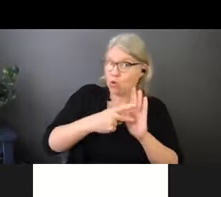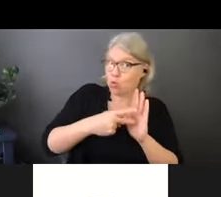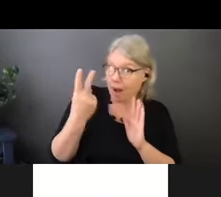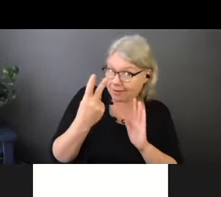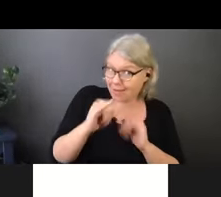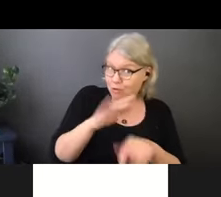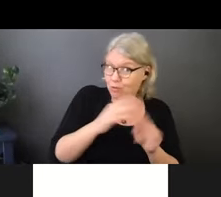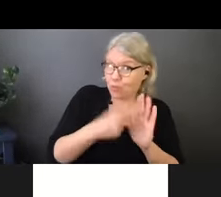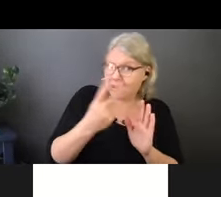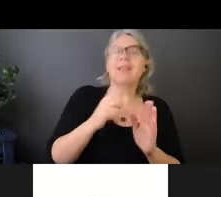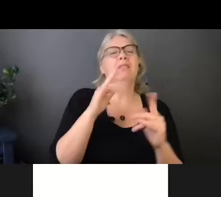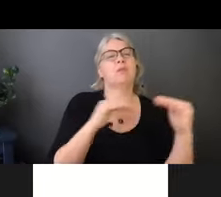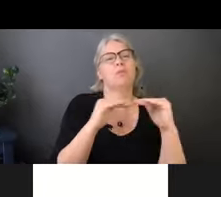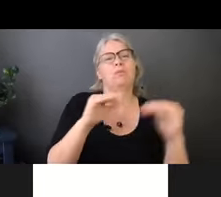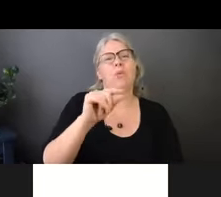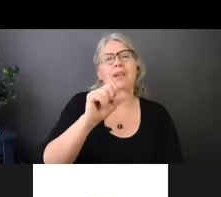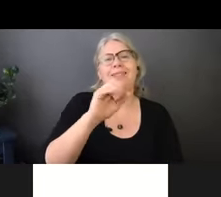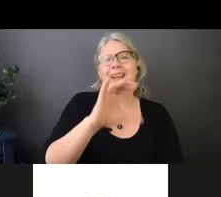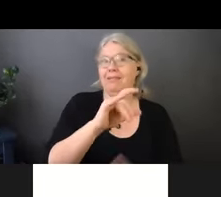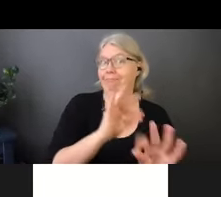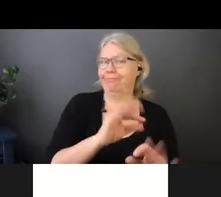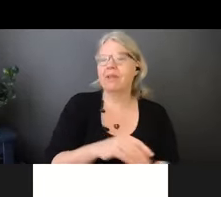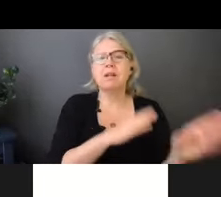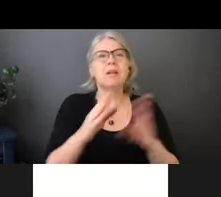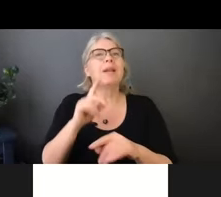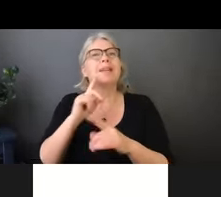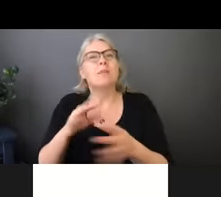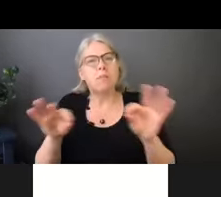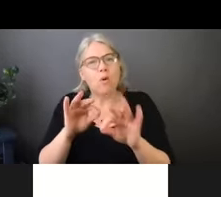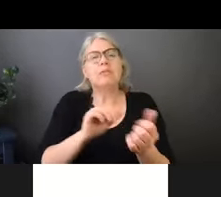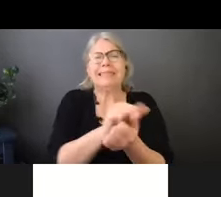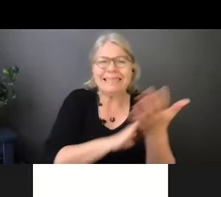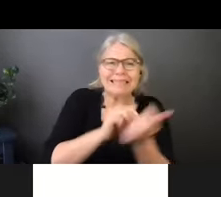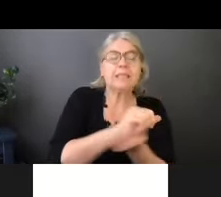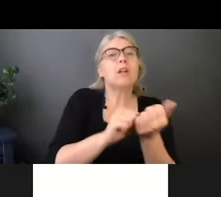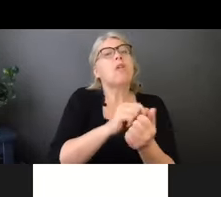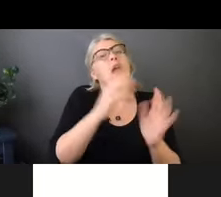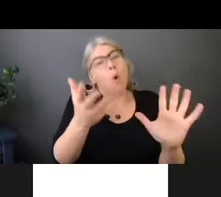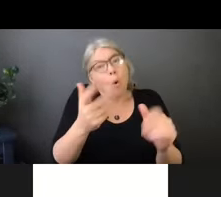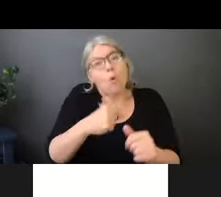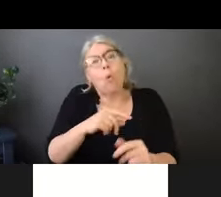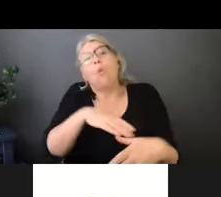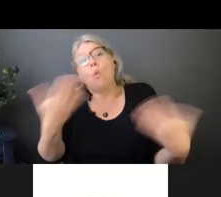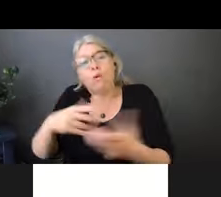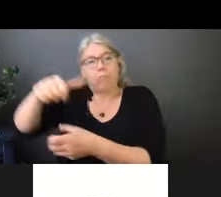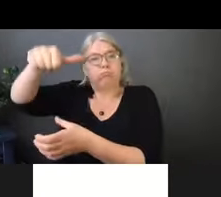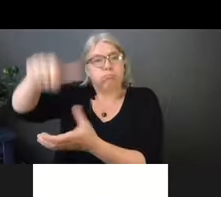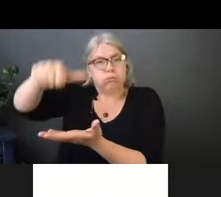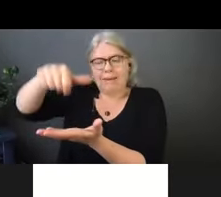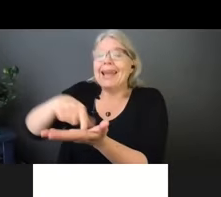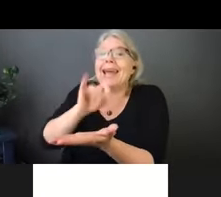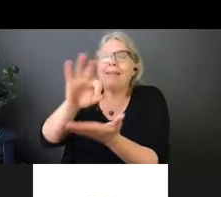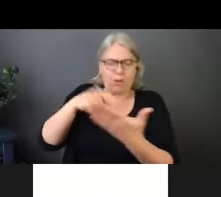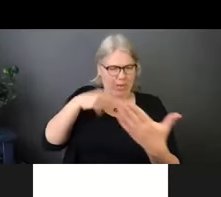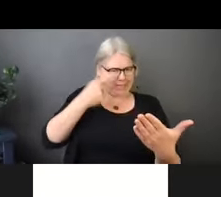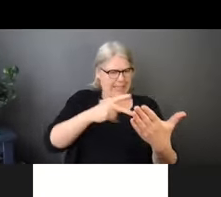most reliable. As long as your hands aren't visibly soiled, you can use hand sanitizers. Or if you're